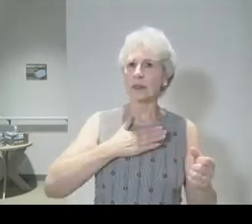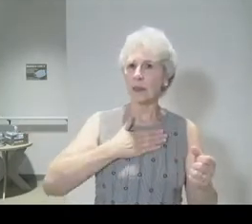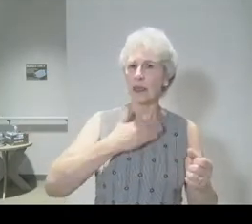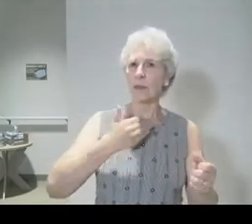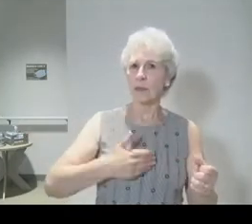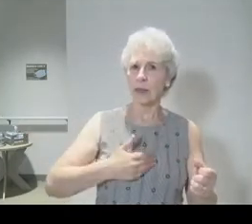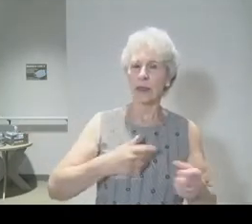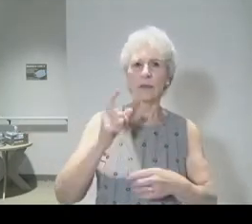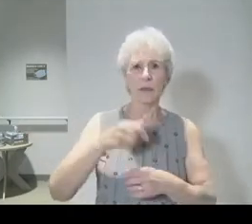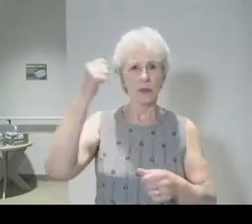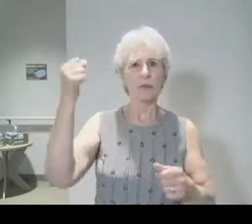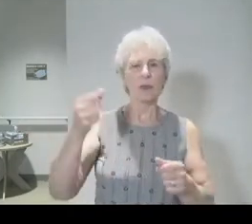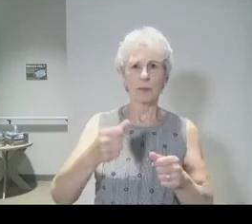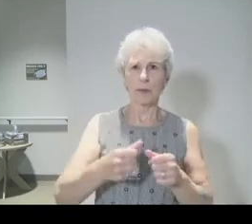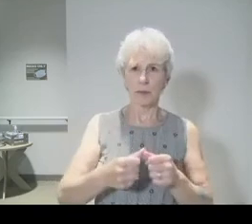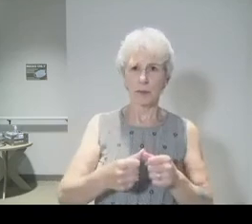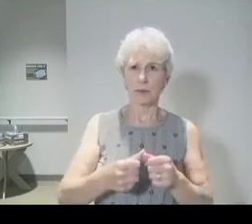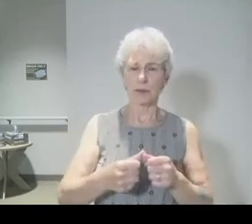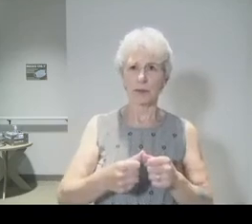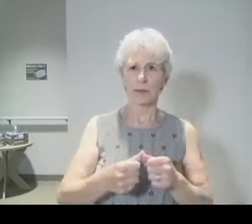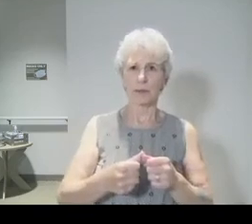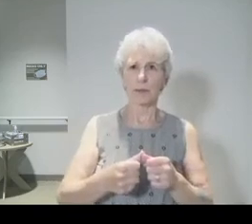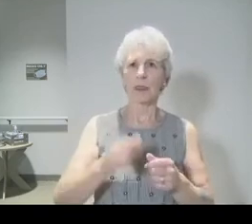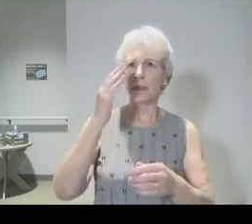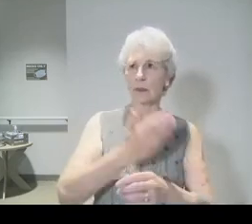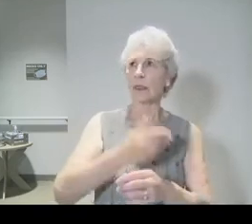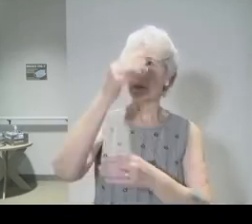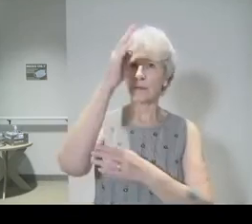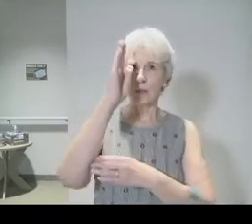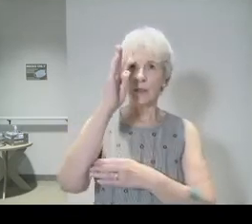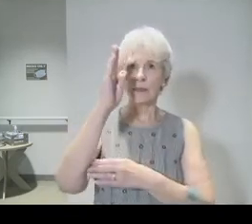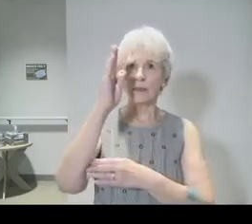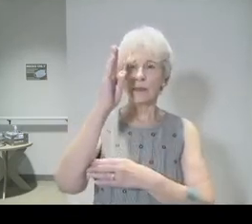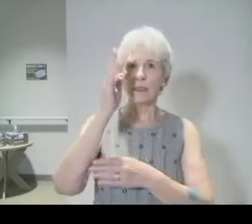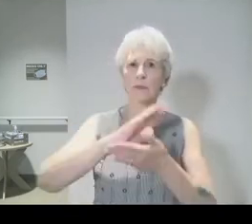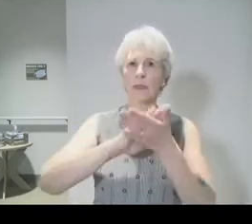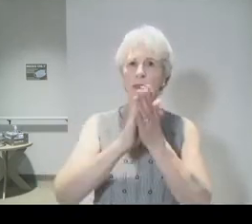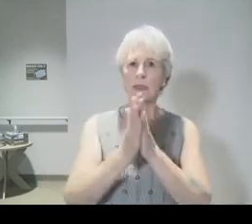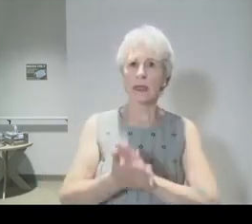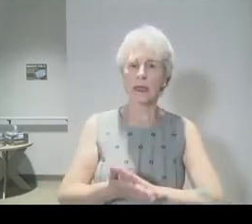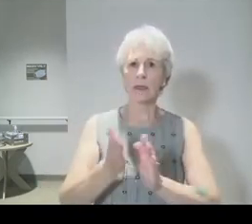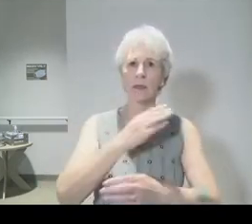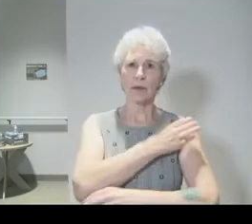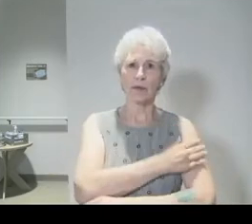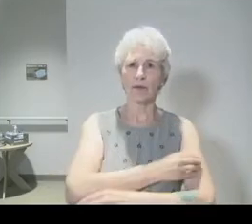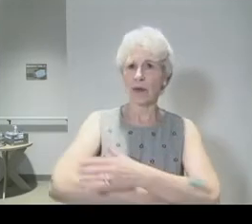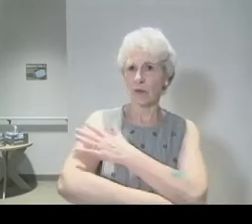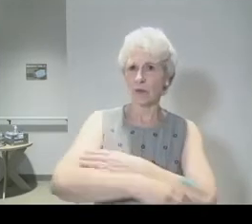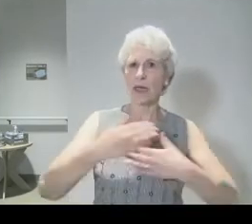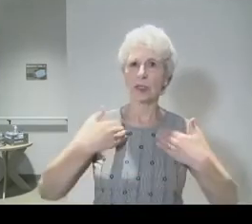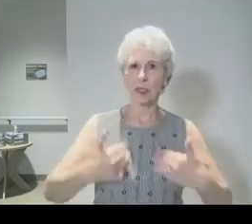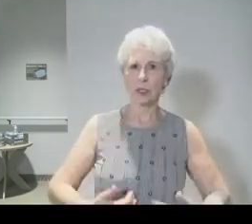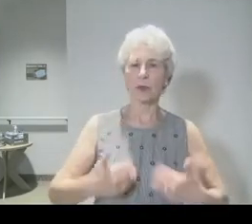We must remember that the Son of God took on flesh so that he could take your place on the